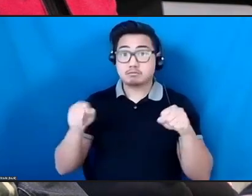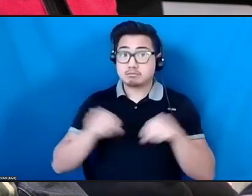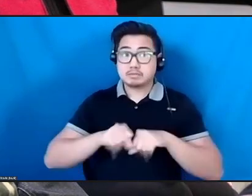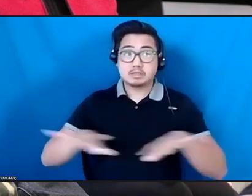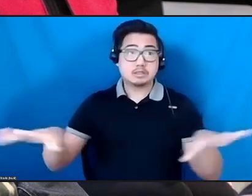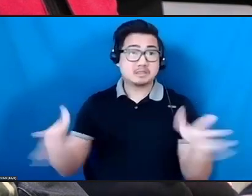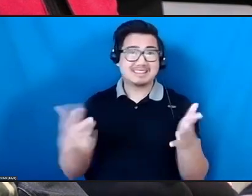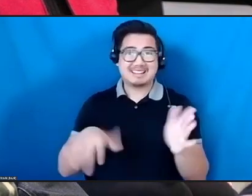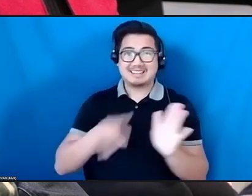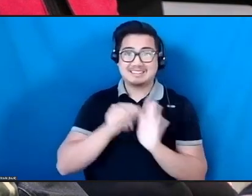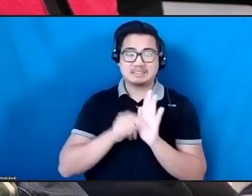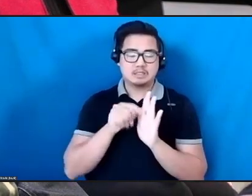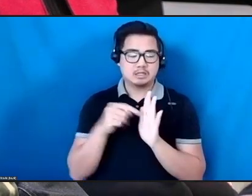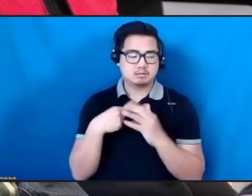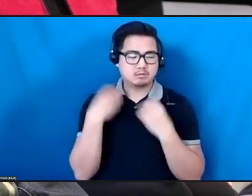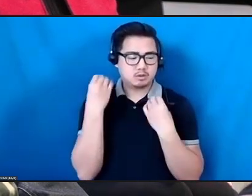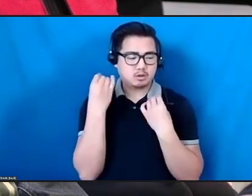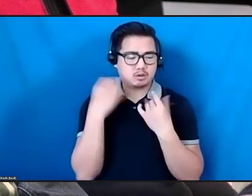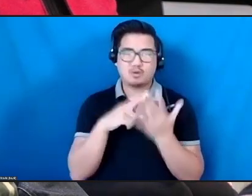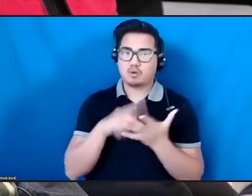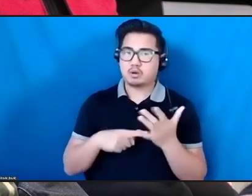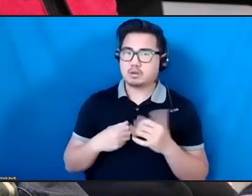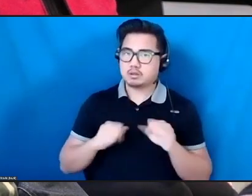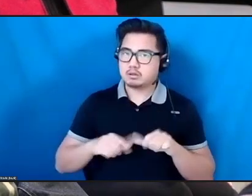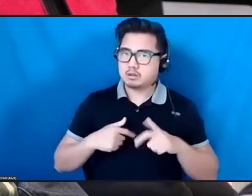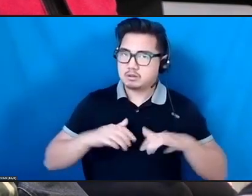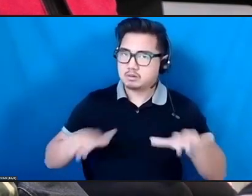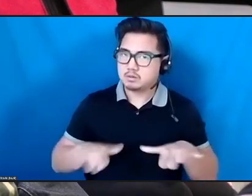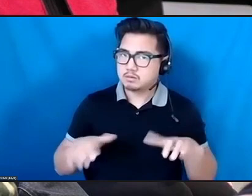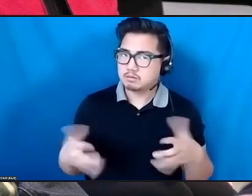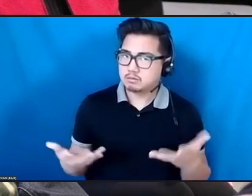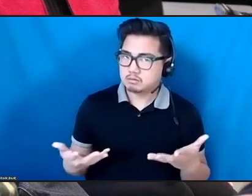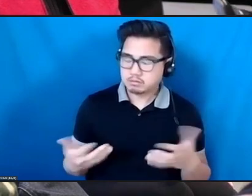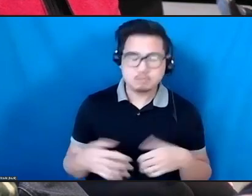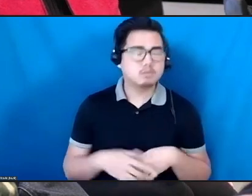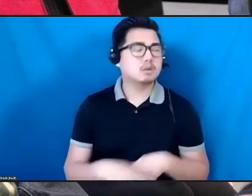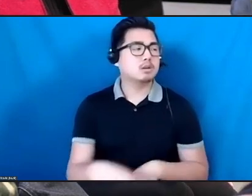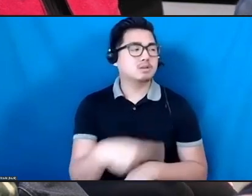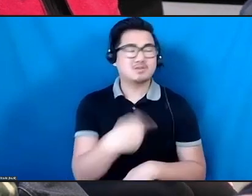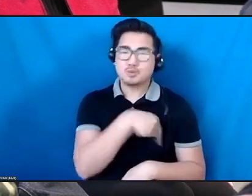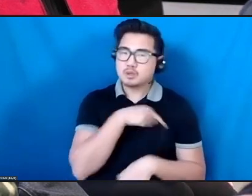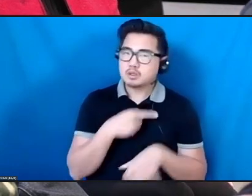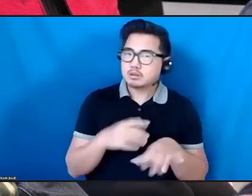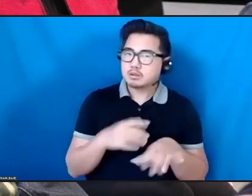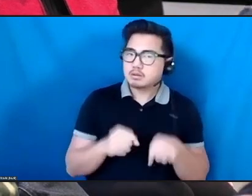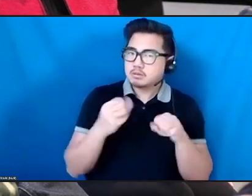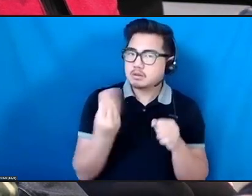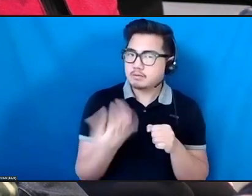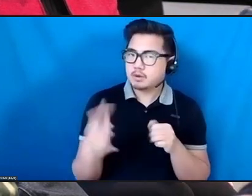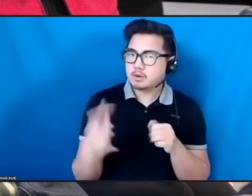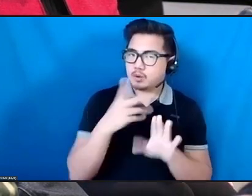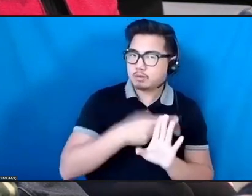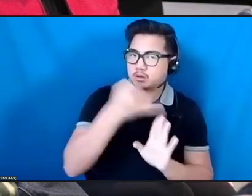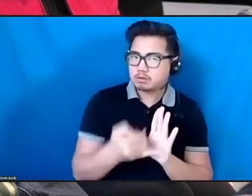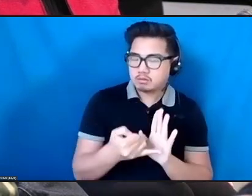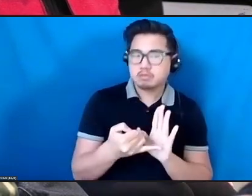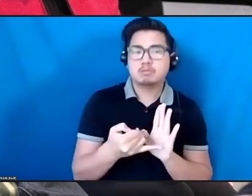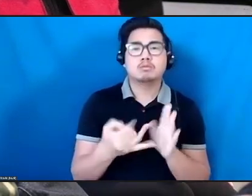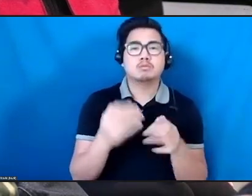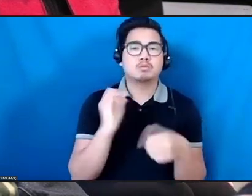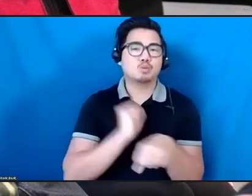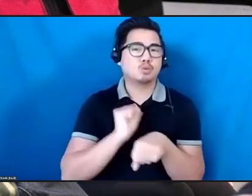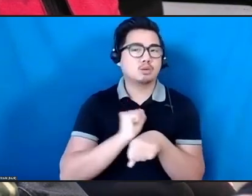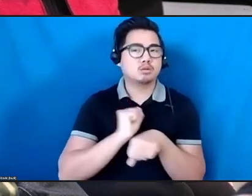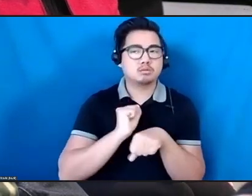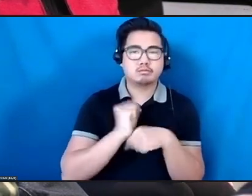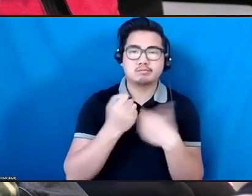And we had projects that were leaning into working with video. So we paired up a